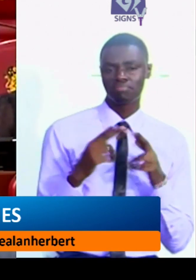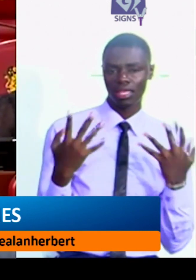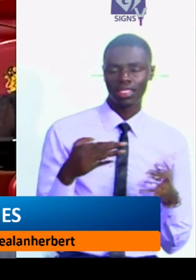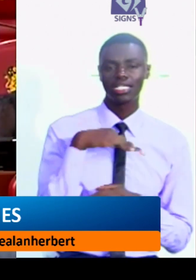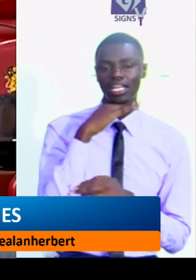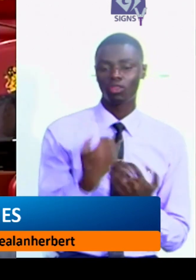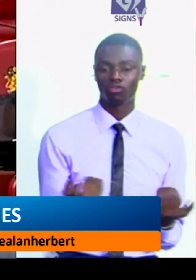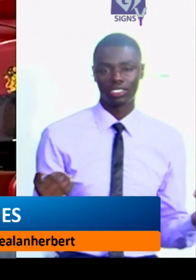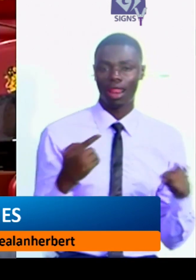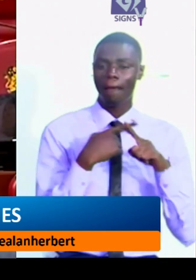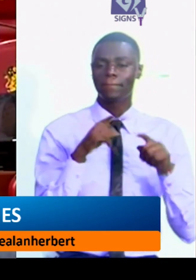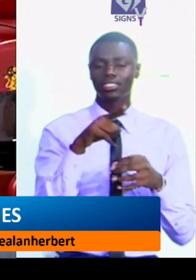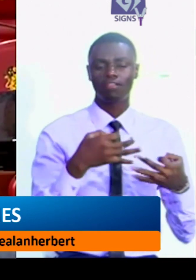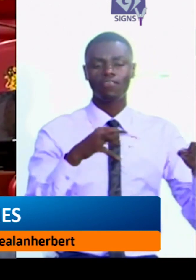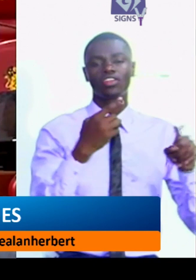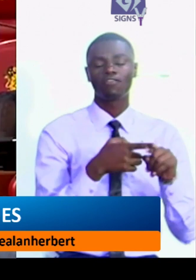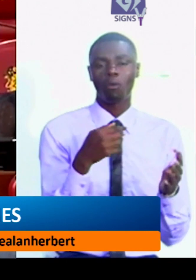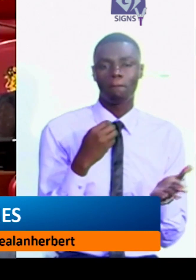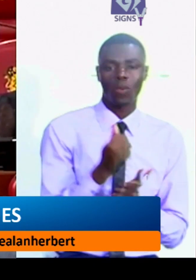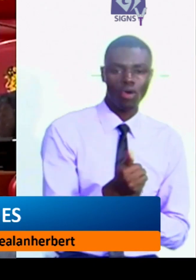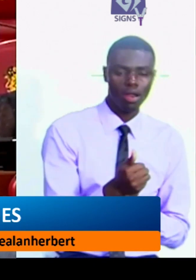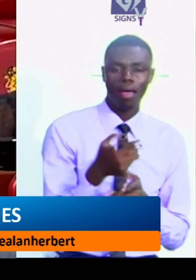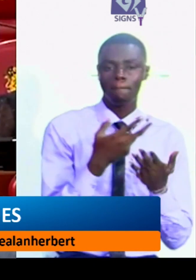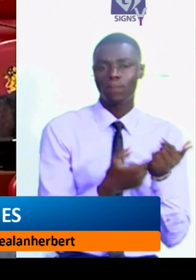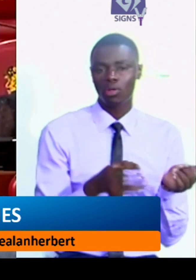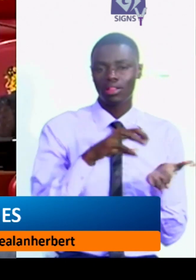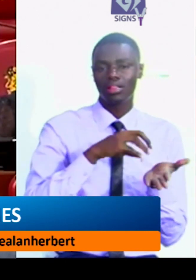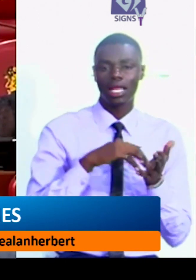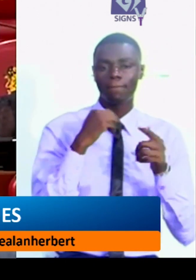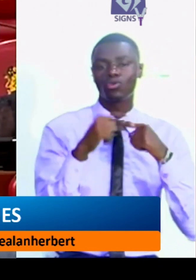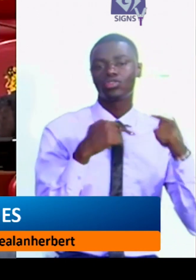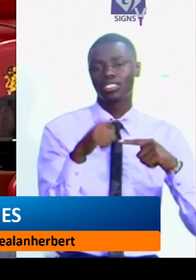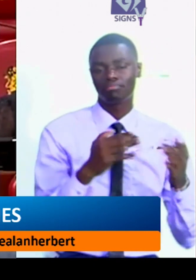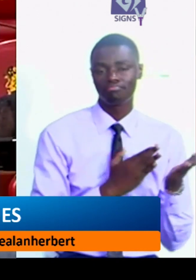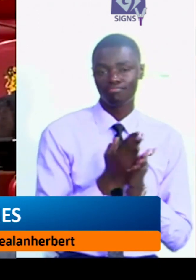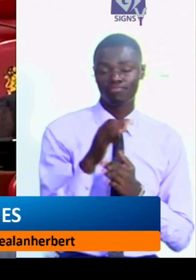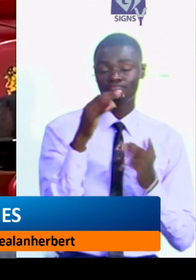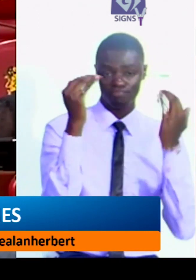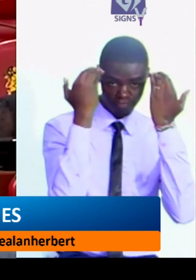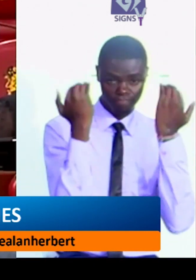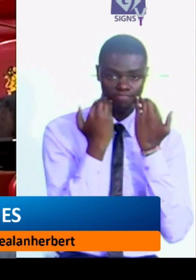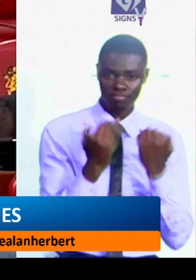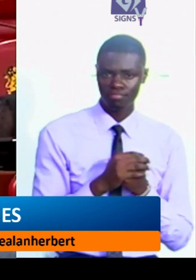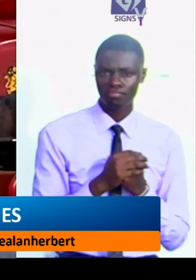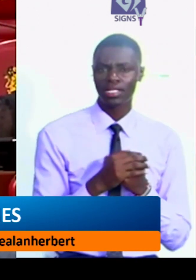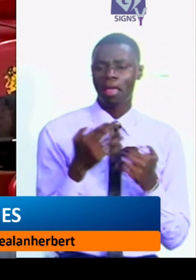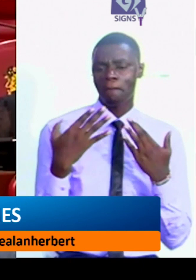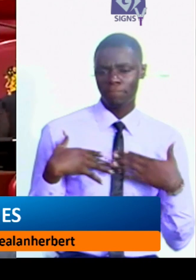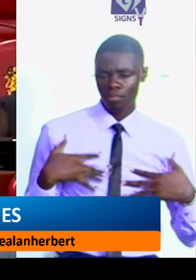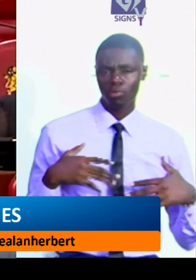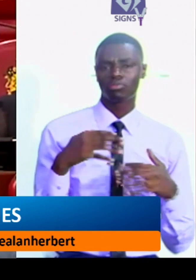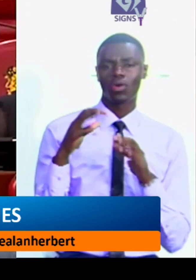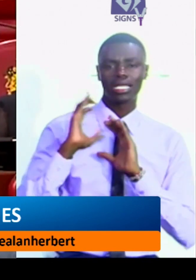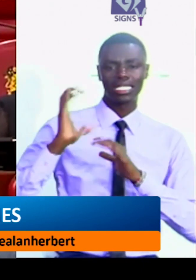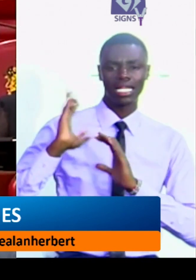children however he was released on bond and both cases are still proceeding through the courts the residents of quinific county